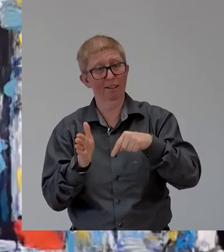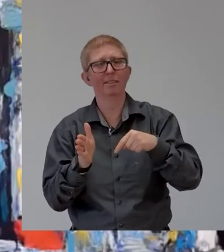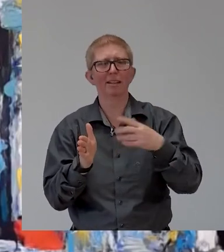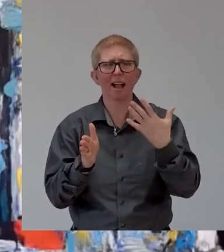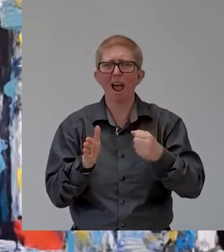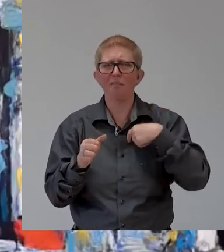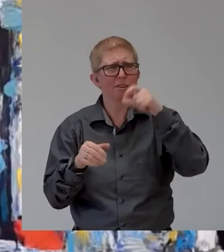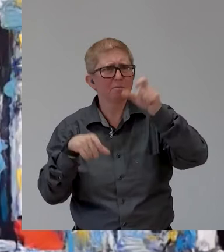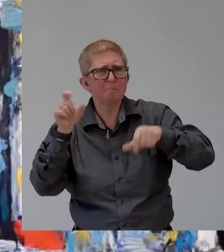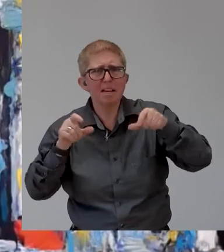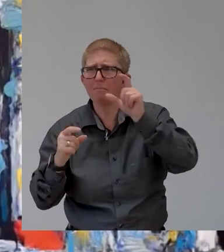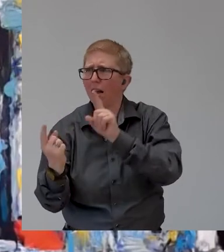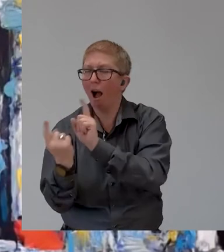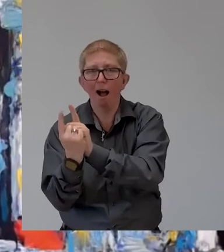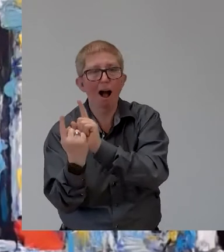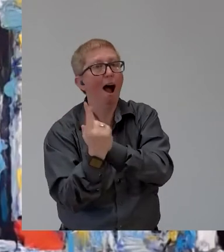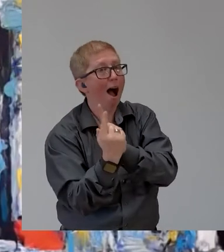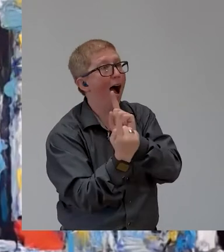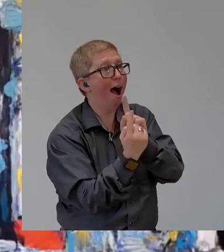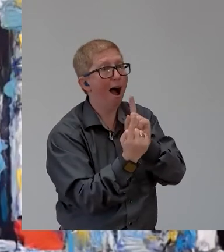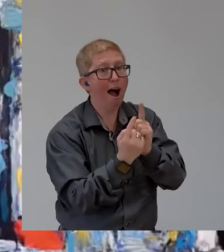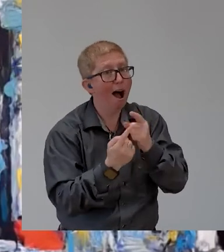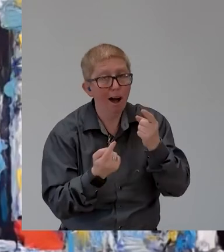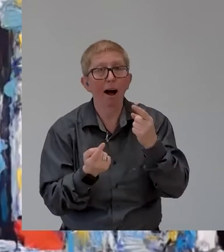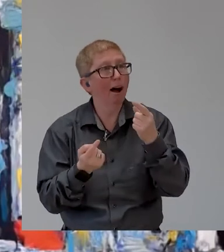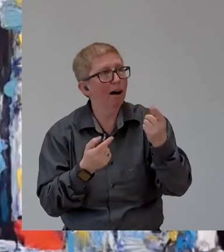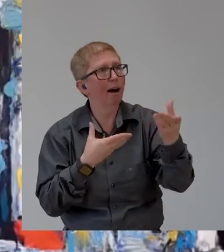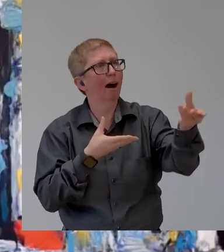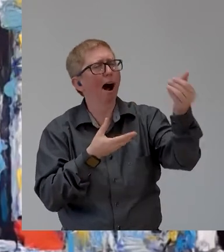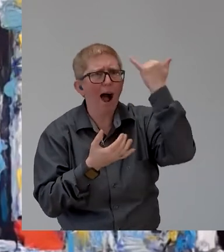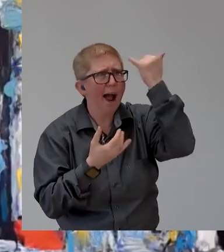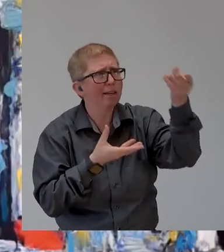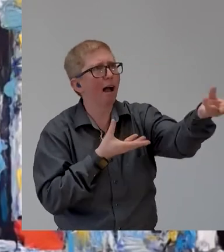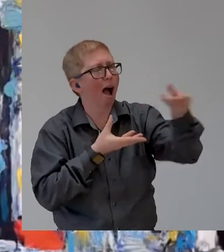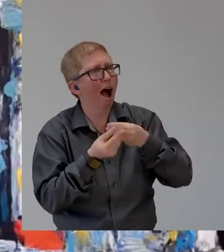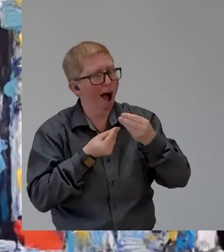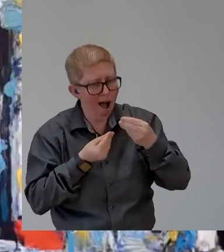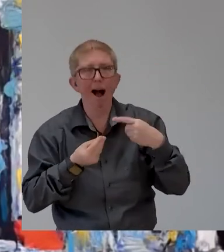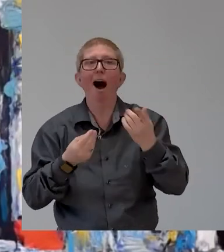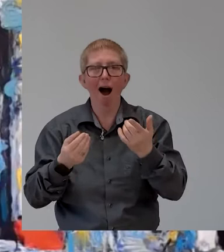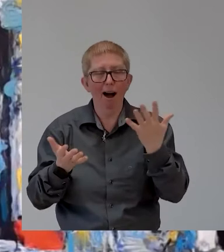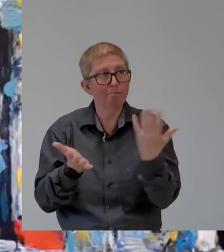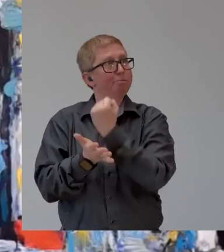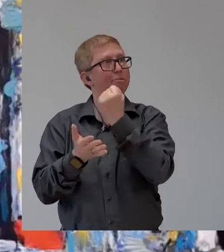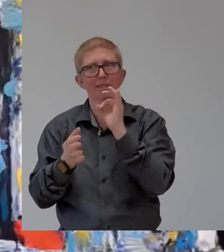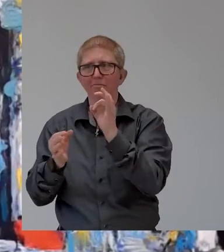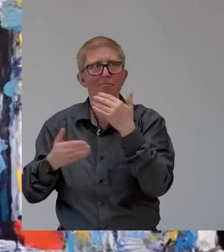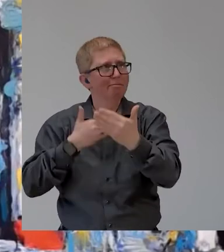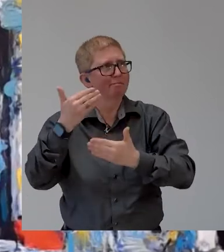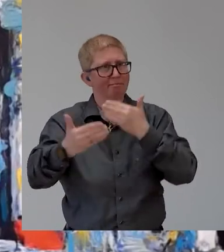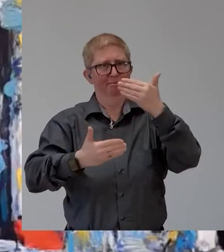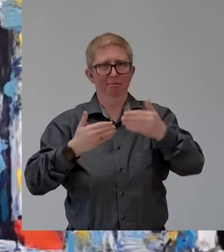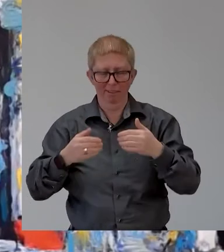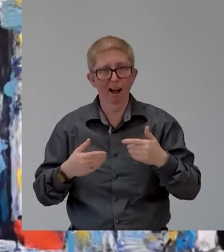the triumphs and how we can share and learn from each other our experiential session offers an enhancement to the